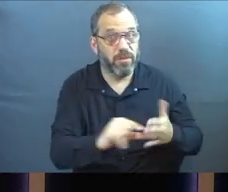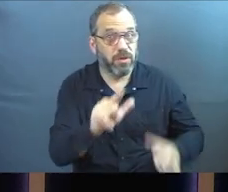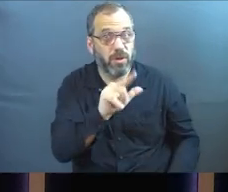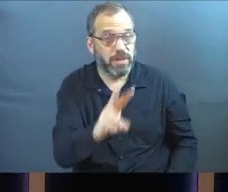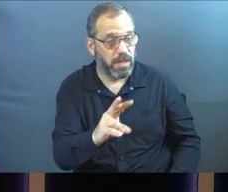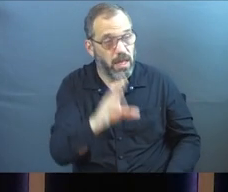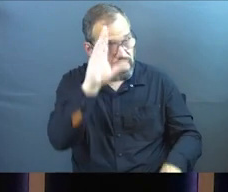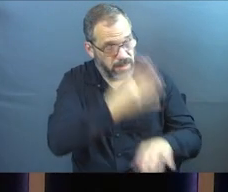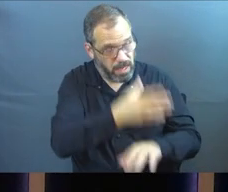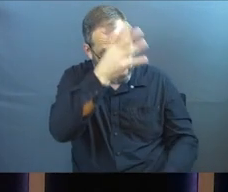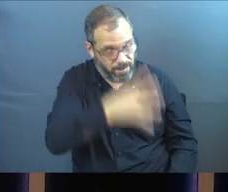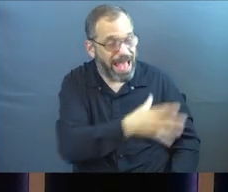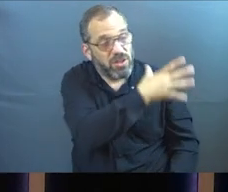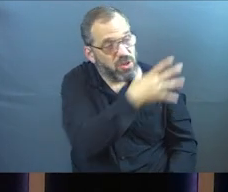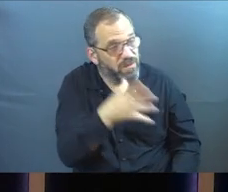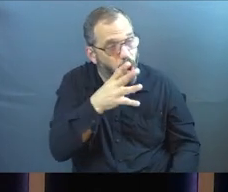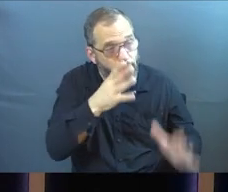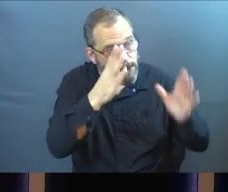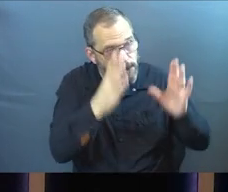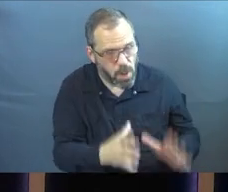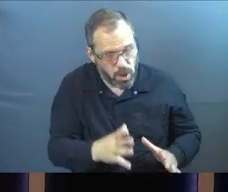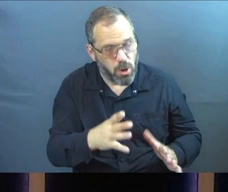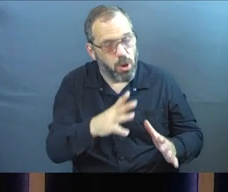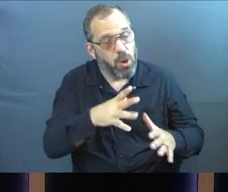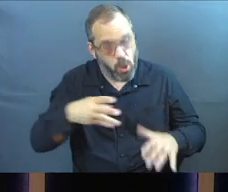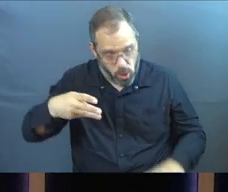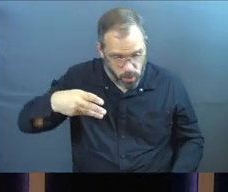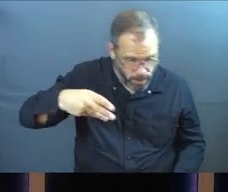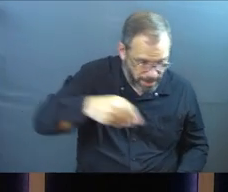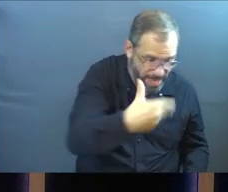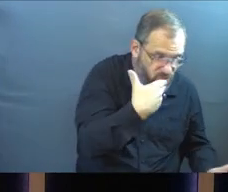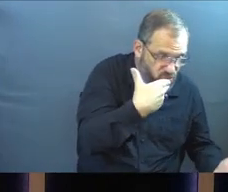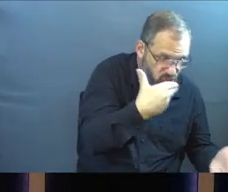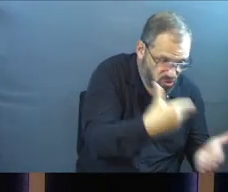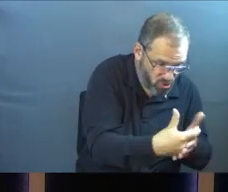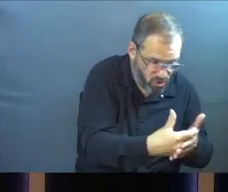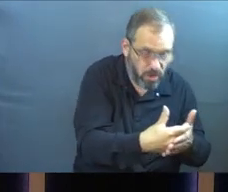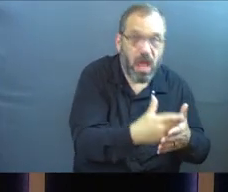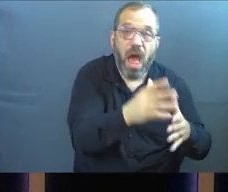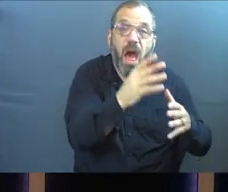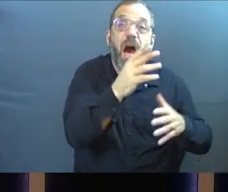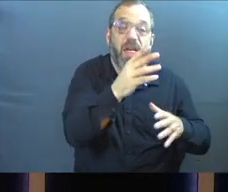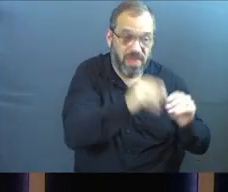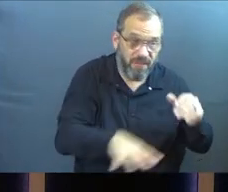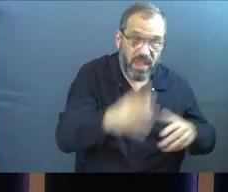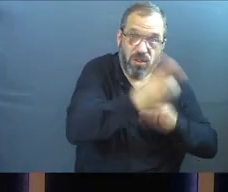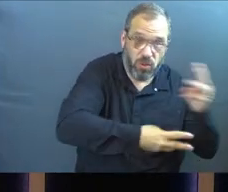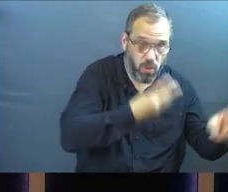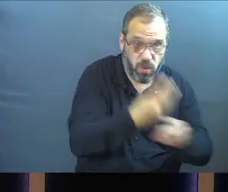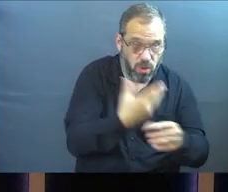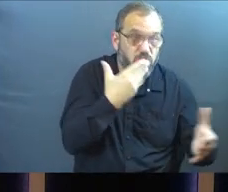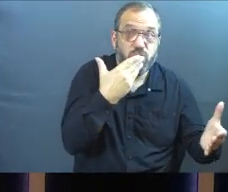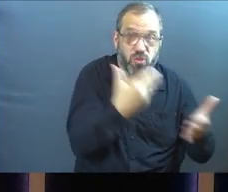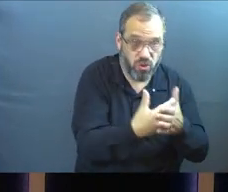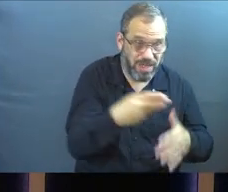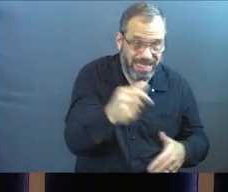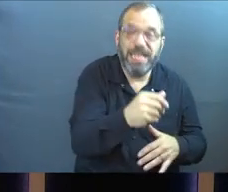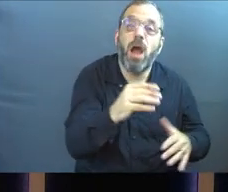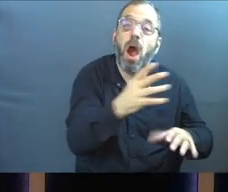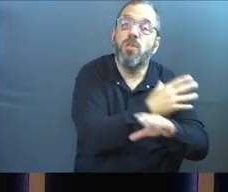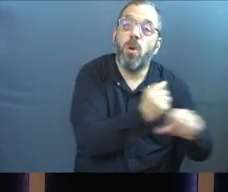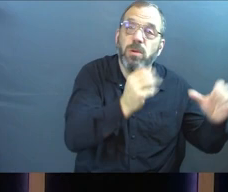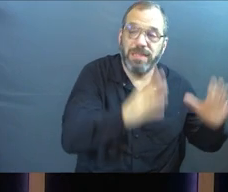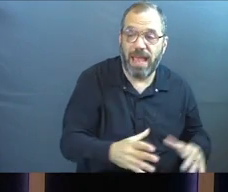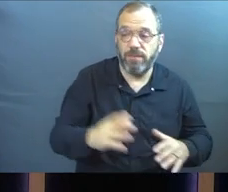37, the son of man is the farmer, he says, who plants the good seed. The field is the world and the good seed represents the people of the kingdom.